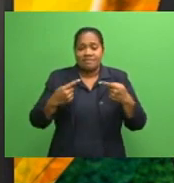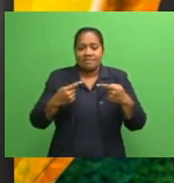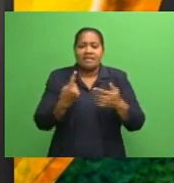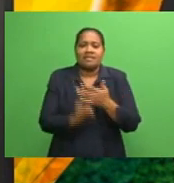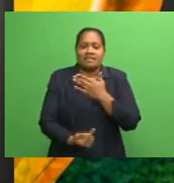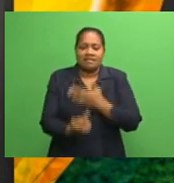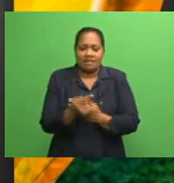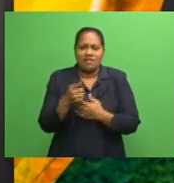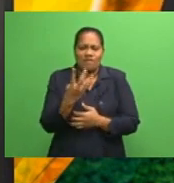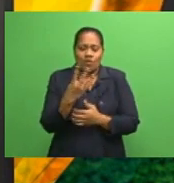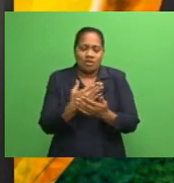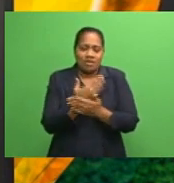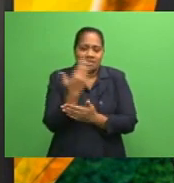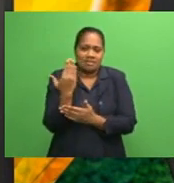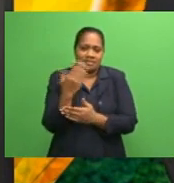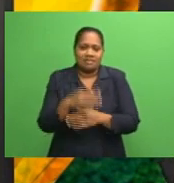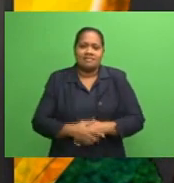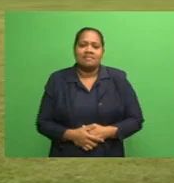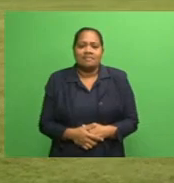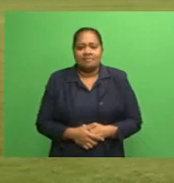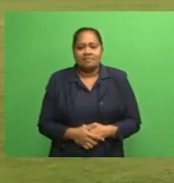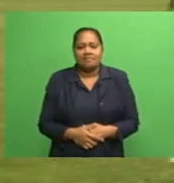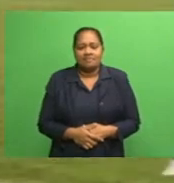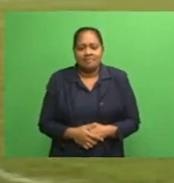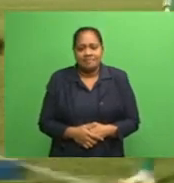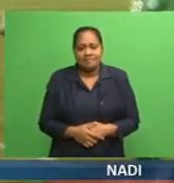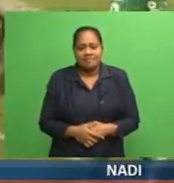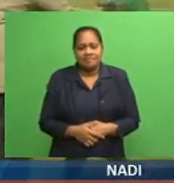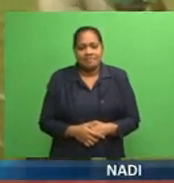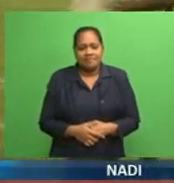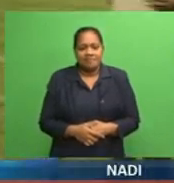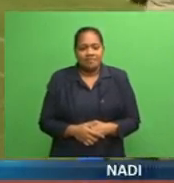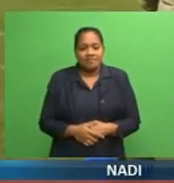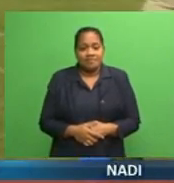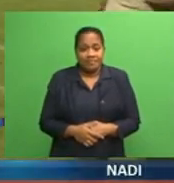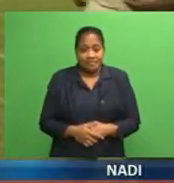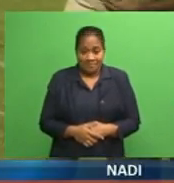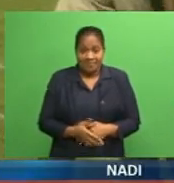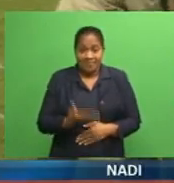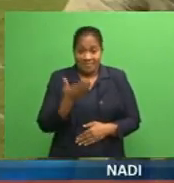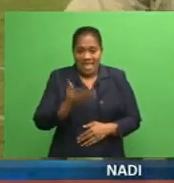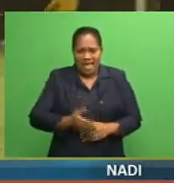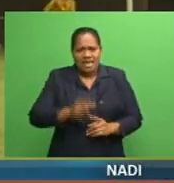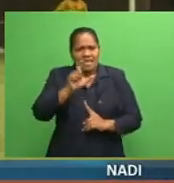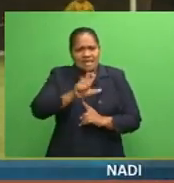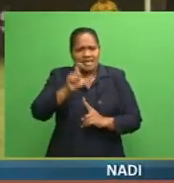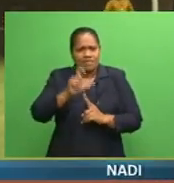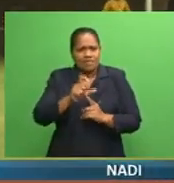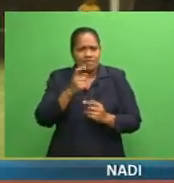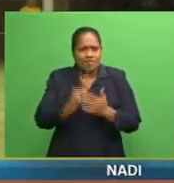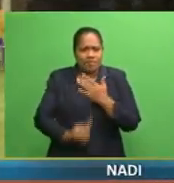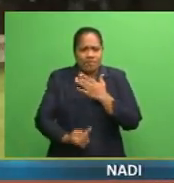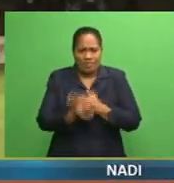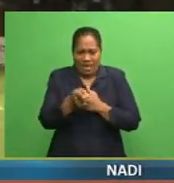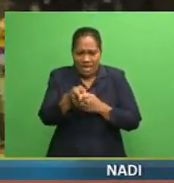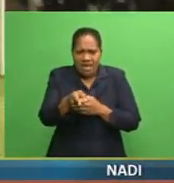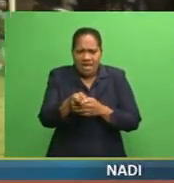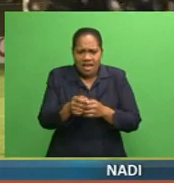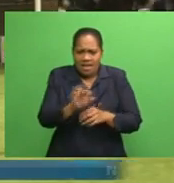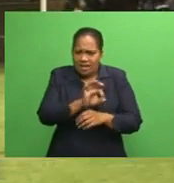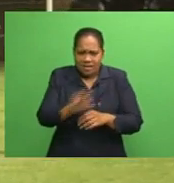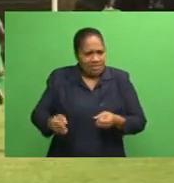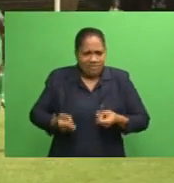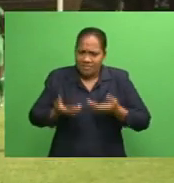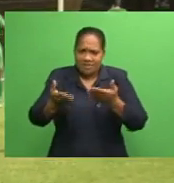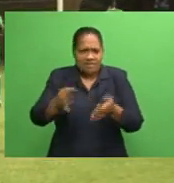days. Philippe Naikaso has more. The Avinaswami captain's side was in devastating form and did not give the men in